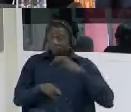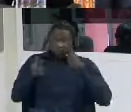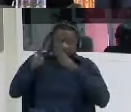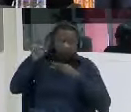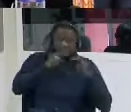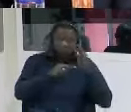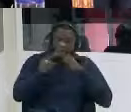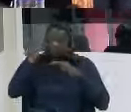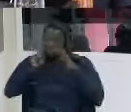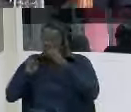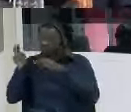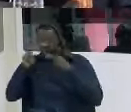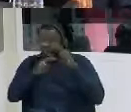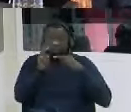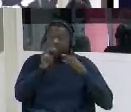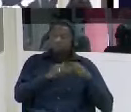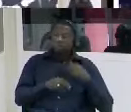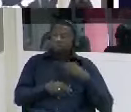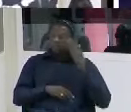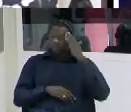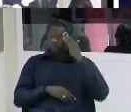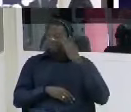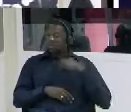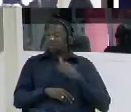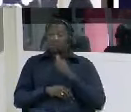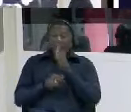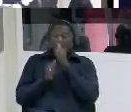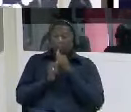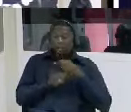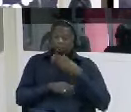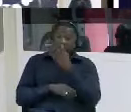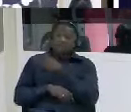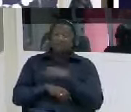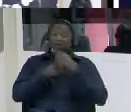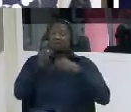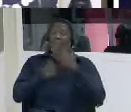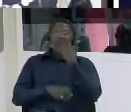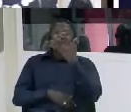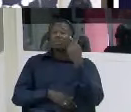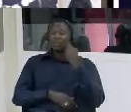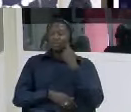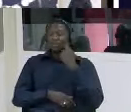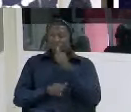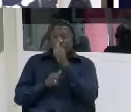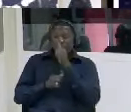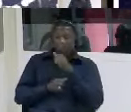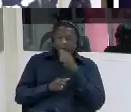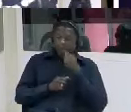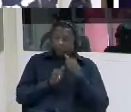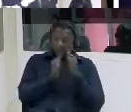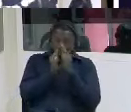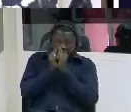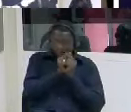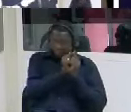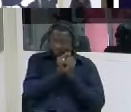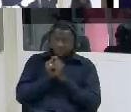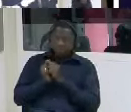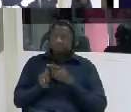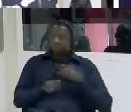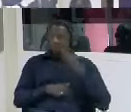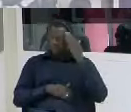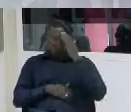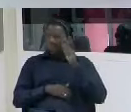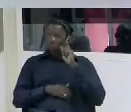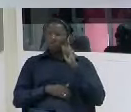but i never go i just went into hiding after five days in hiding i decided one saturday to go to